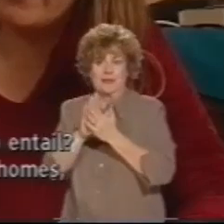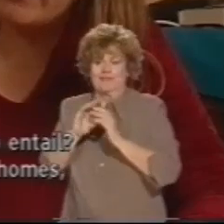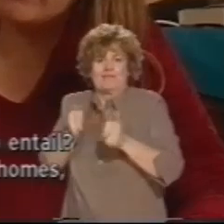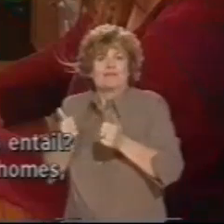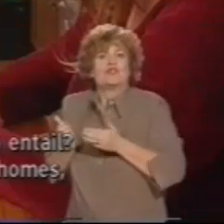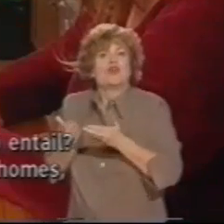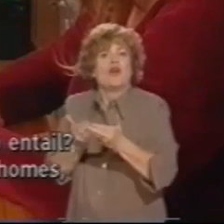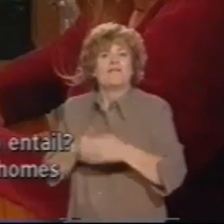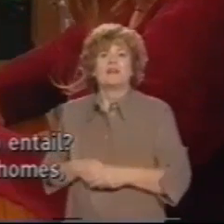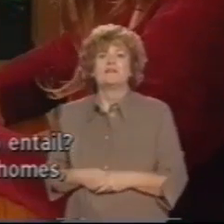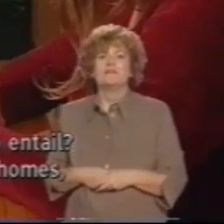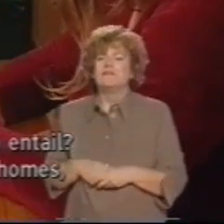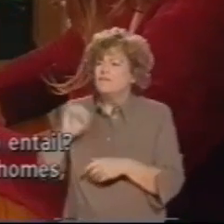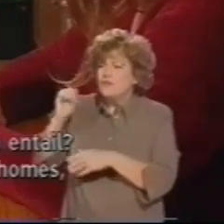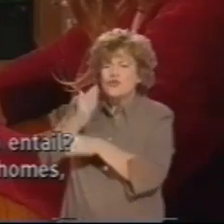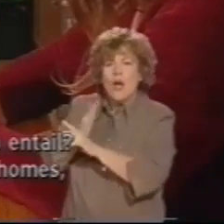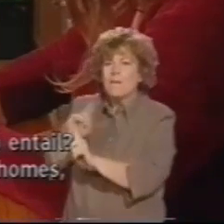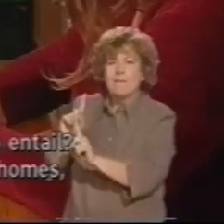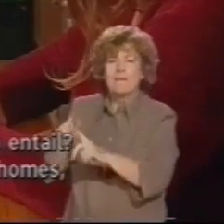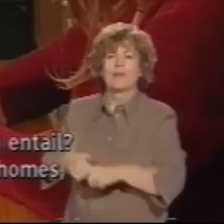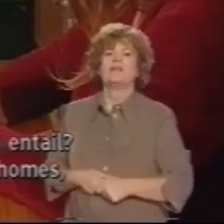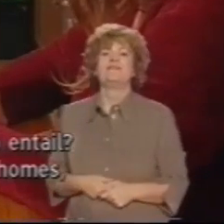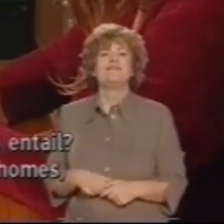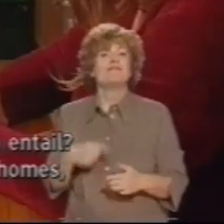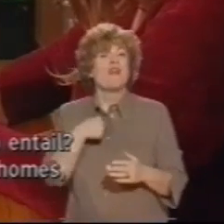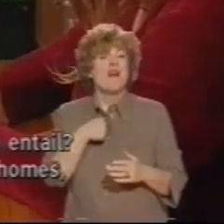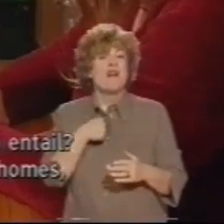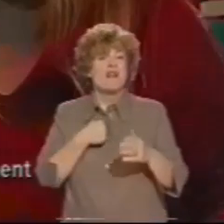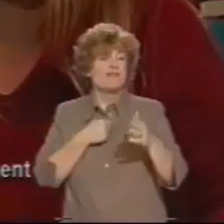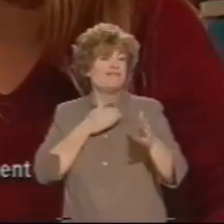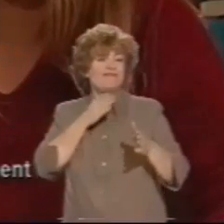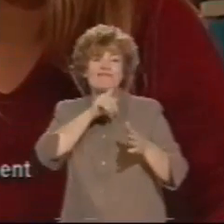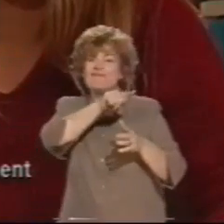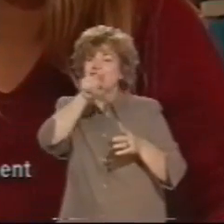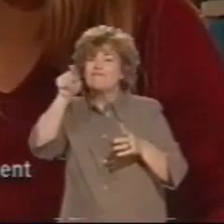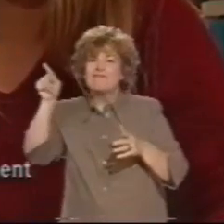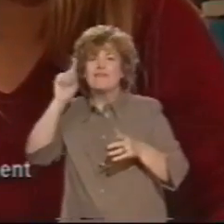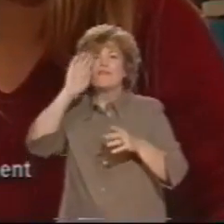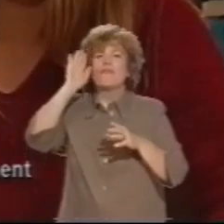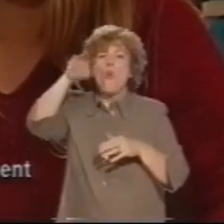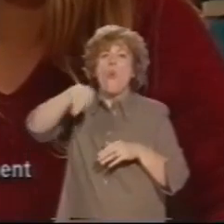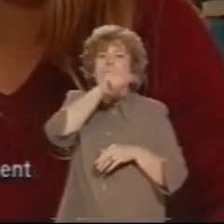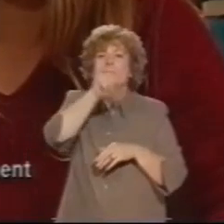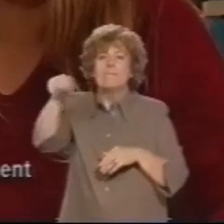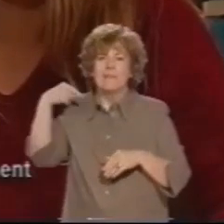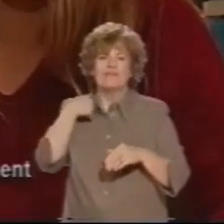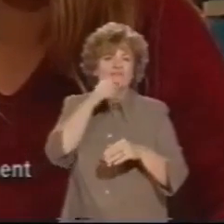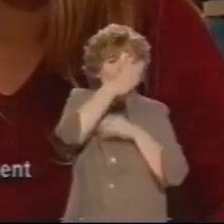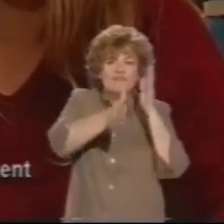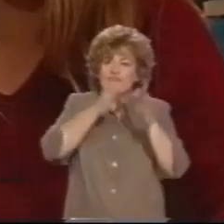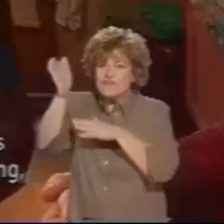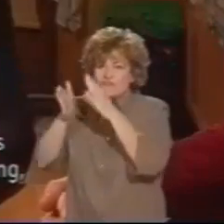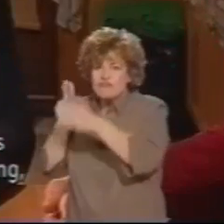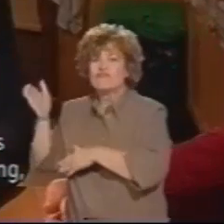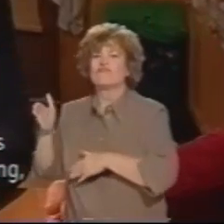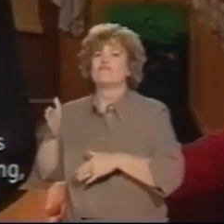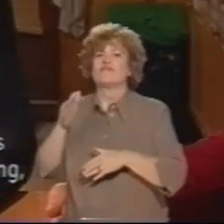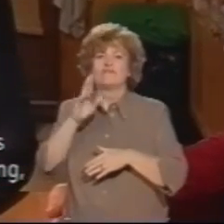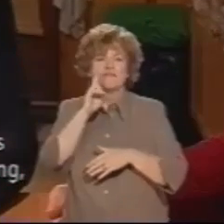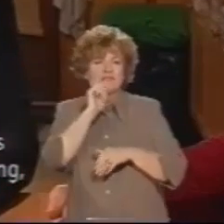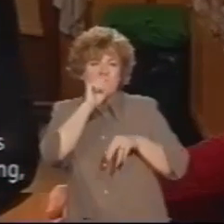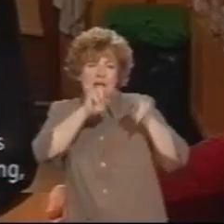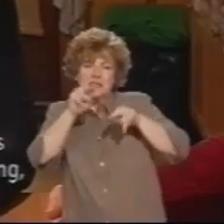job entail? I go out to visit individuals within their homes, assess their needs, basically. do a specialist assessment to identify